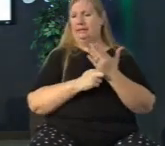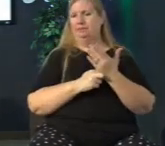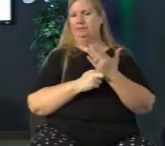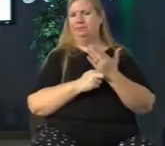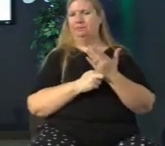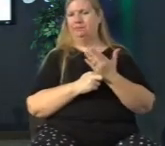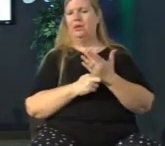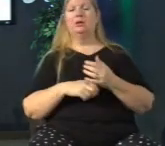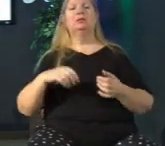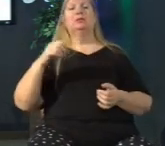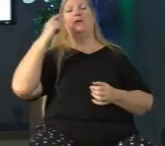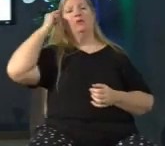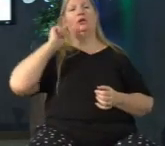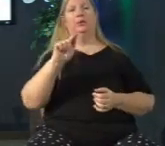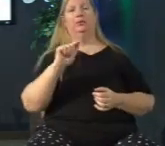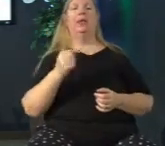was for you and for me